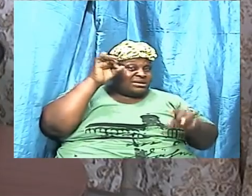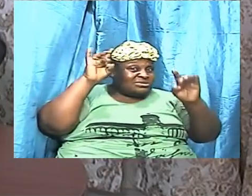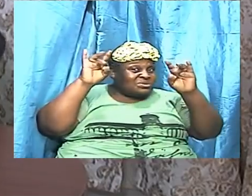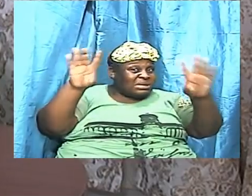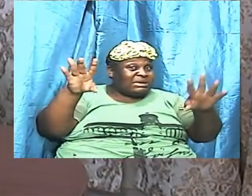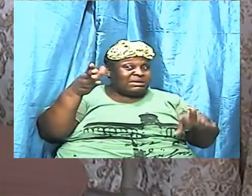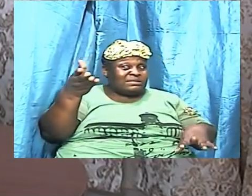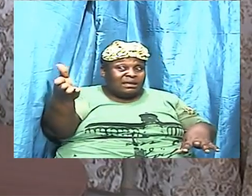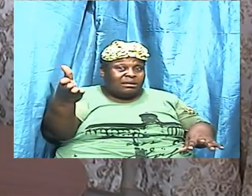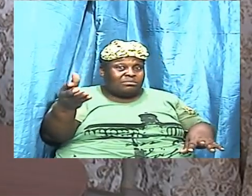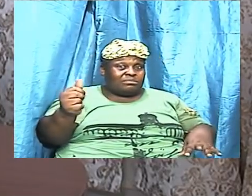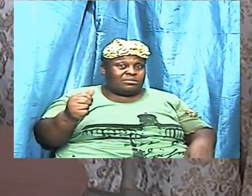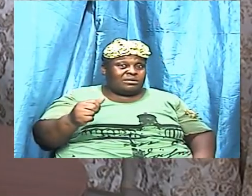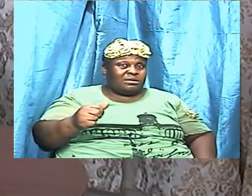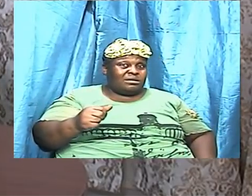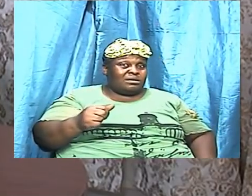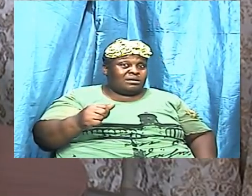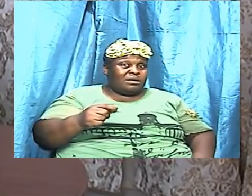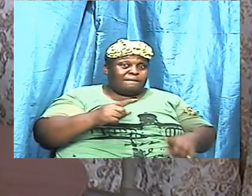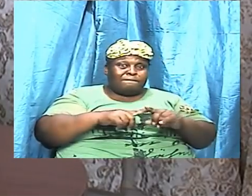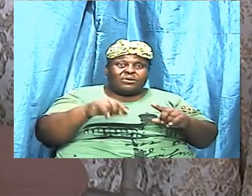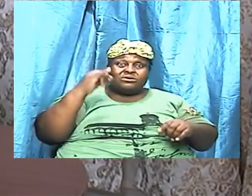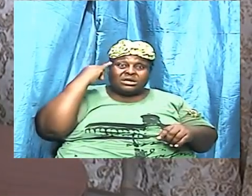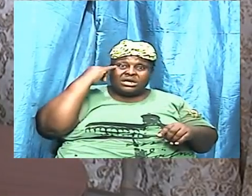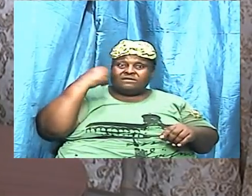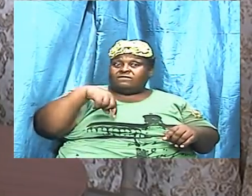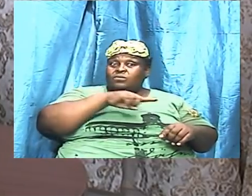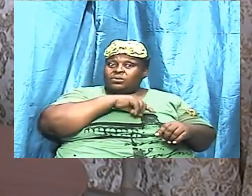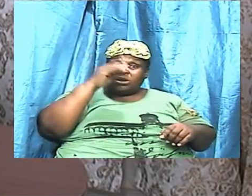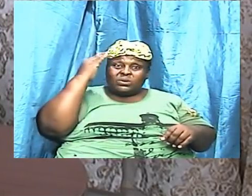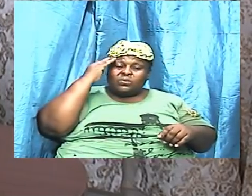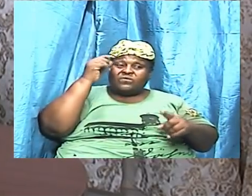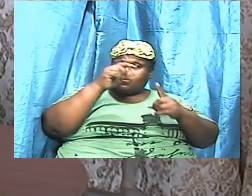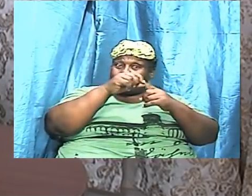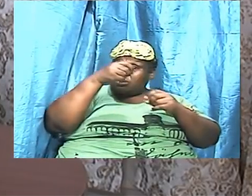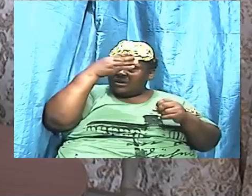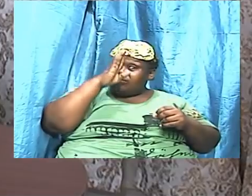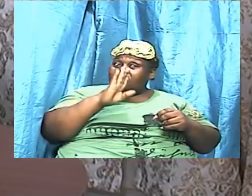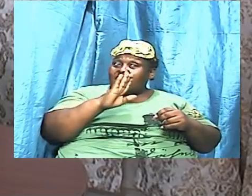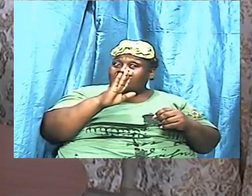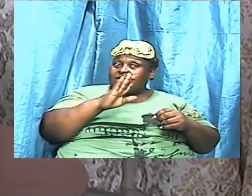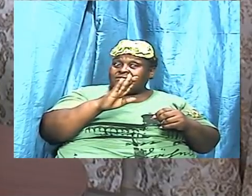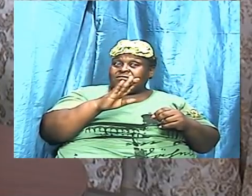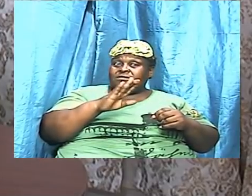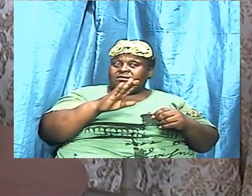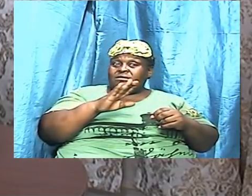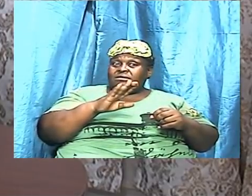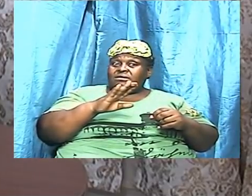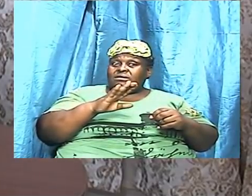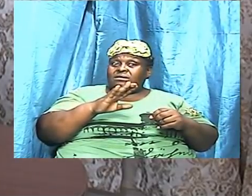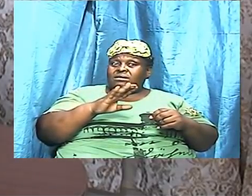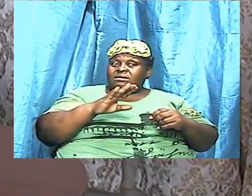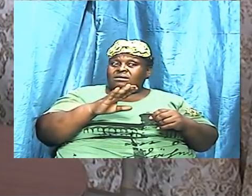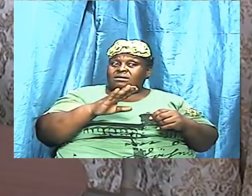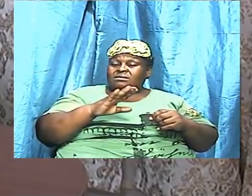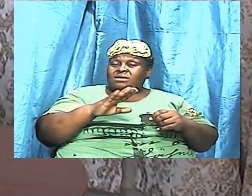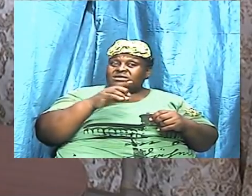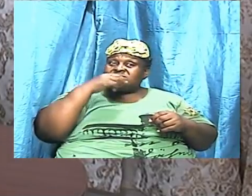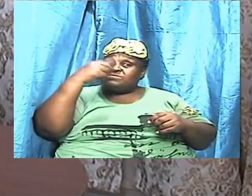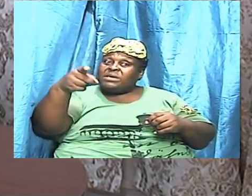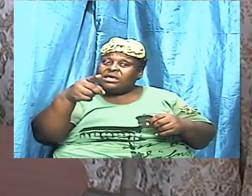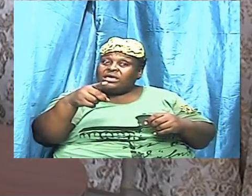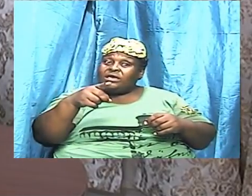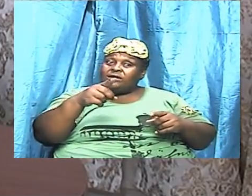of us richly we can speak to our minds speak through our mouth